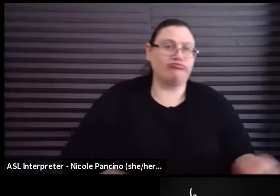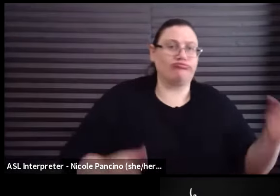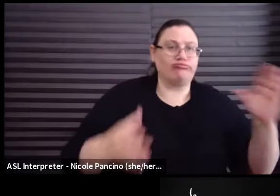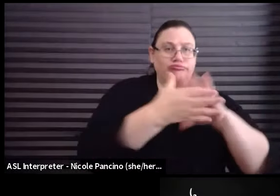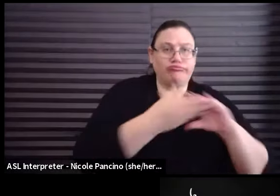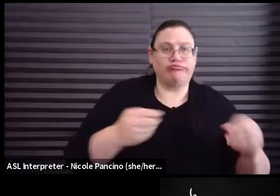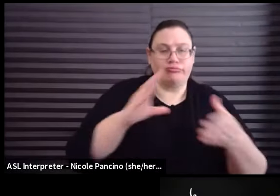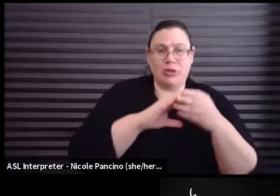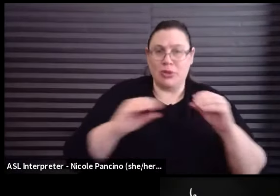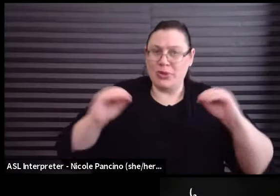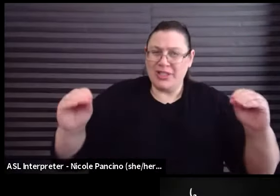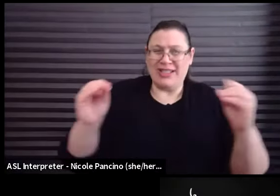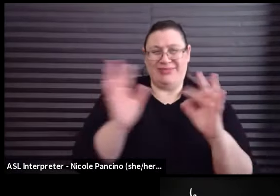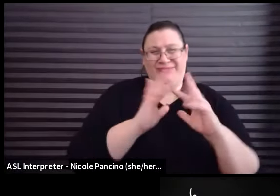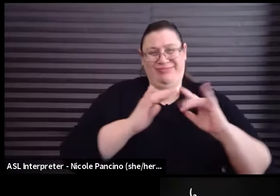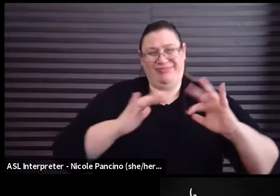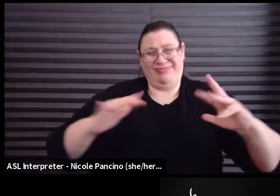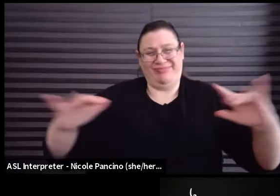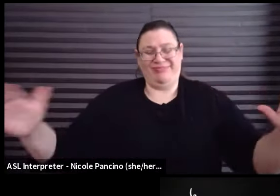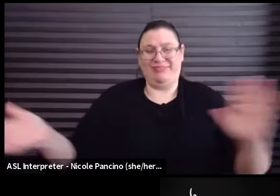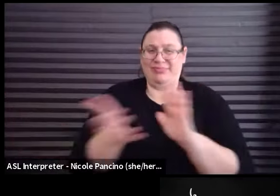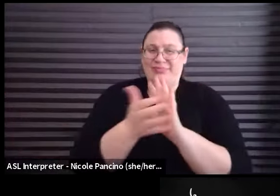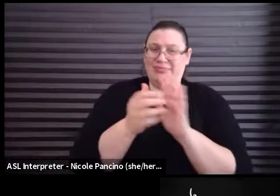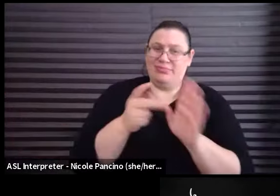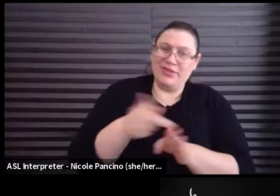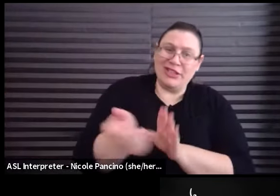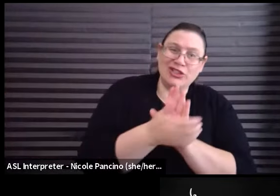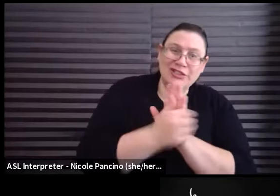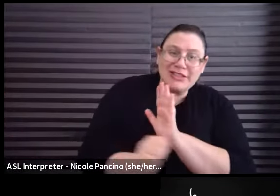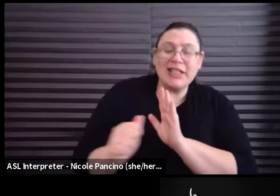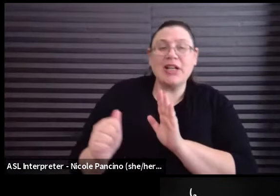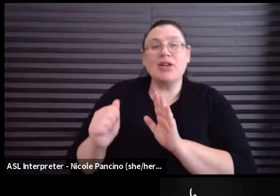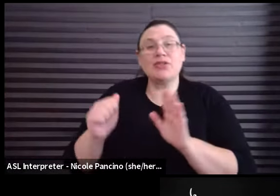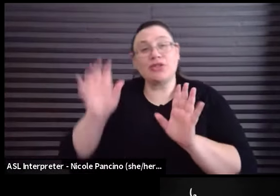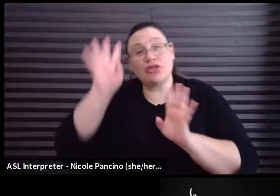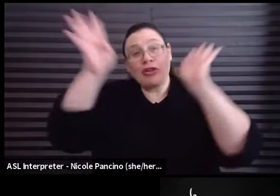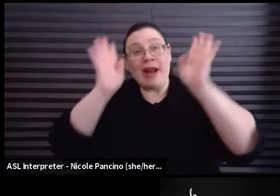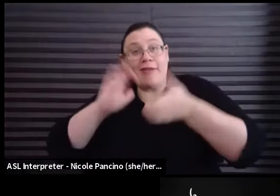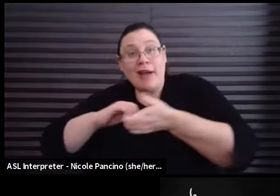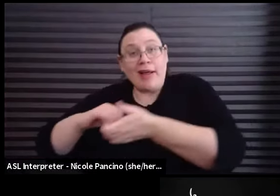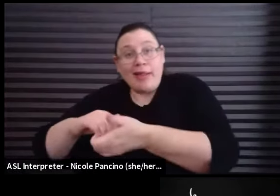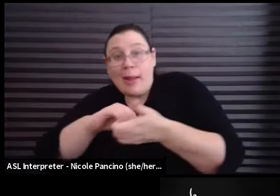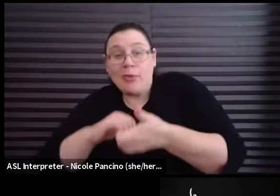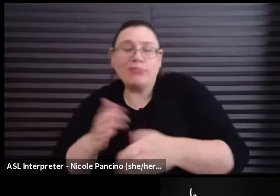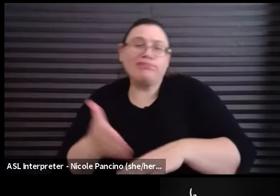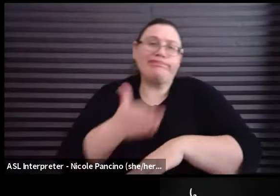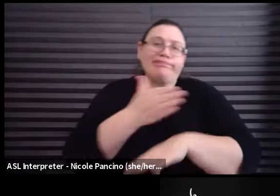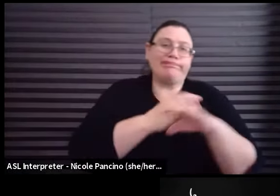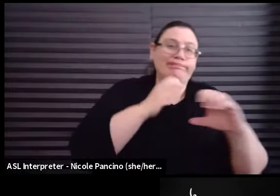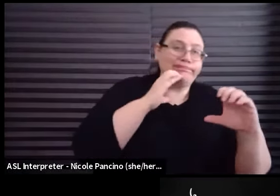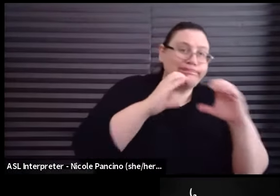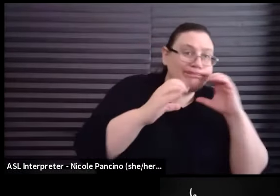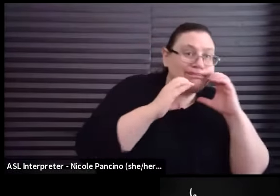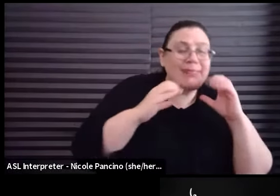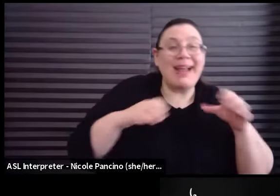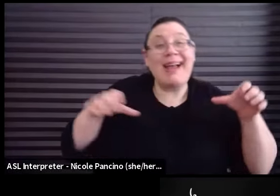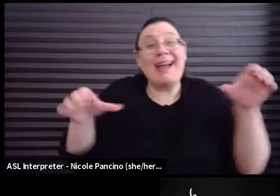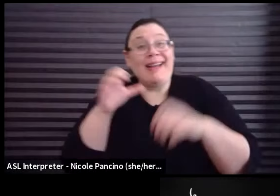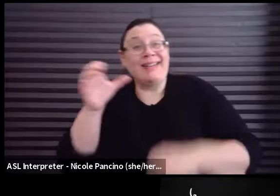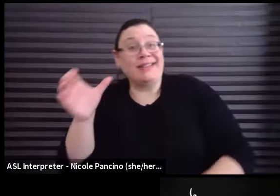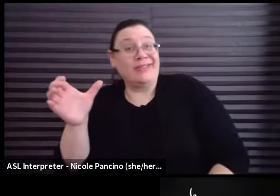wide range of professional skills, focusing on creative collaboration, better communication, active listening,